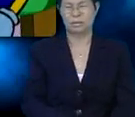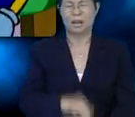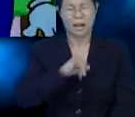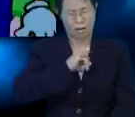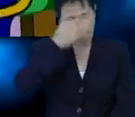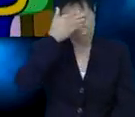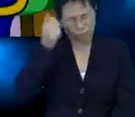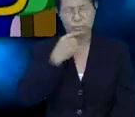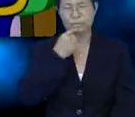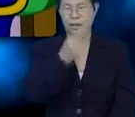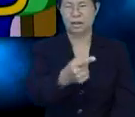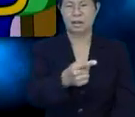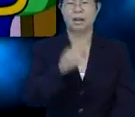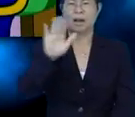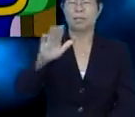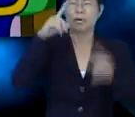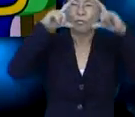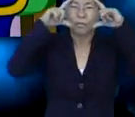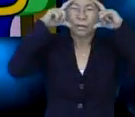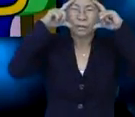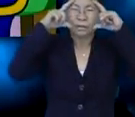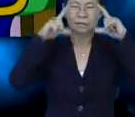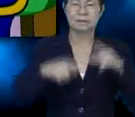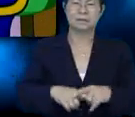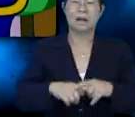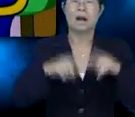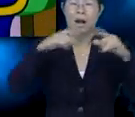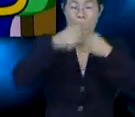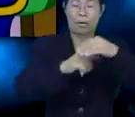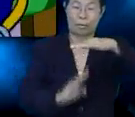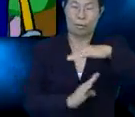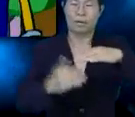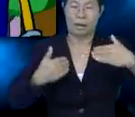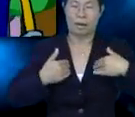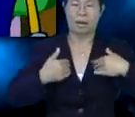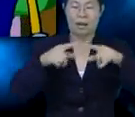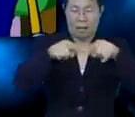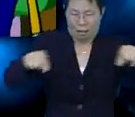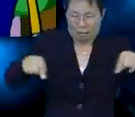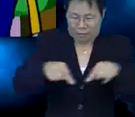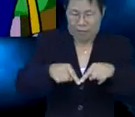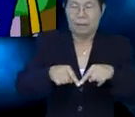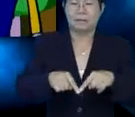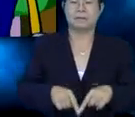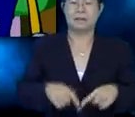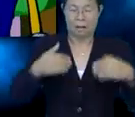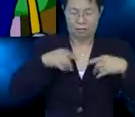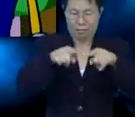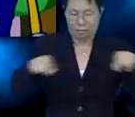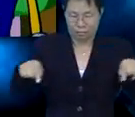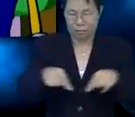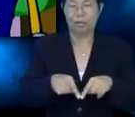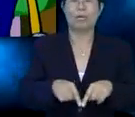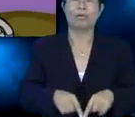really. Oops, I forgot to tell you about her base. Well, she has a triangular